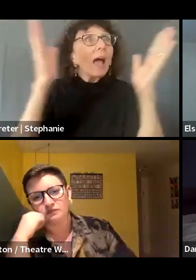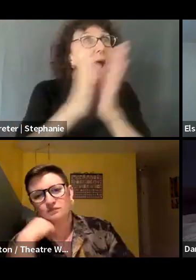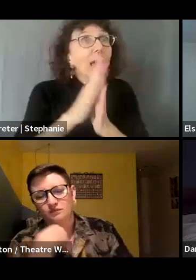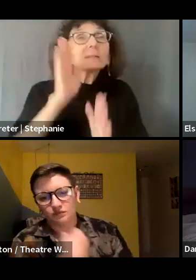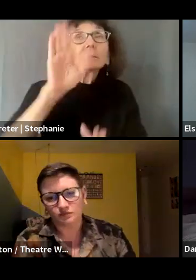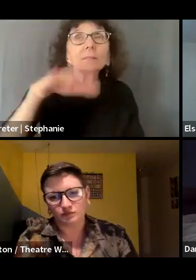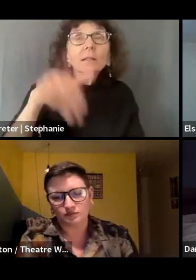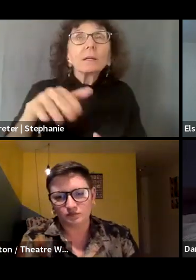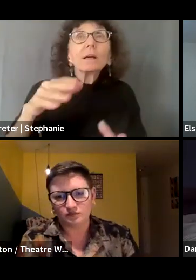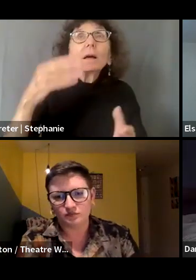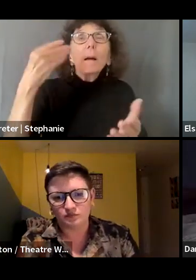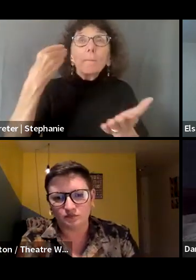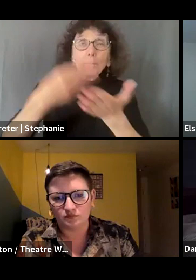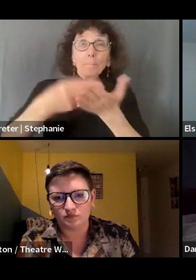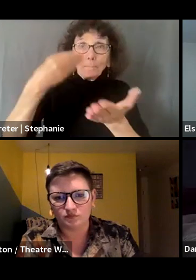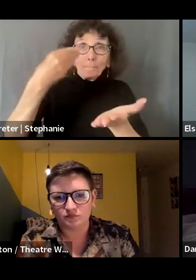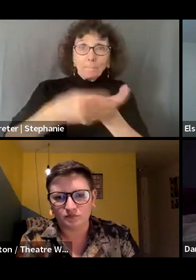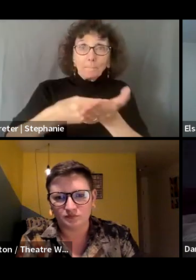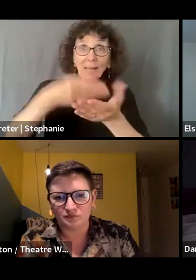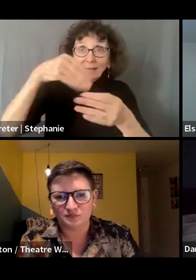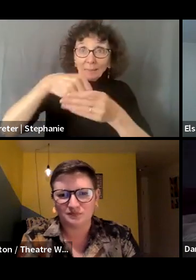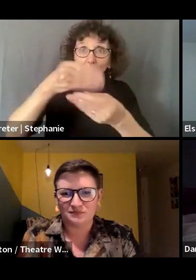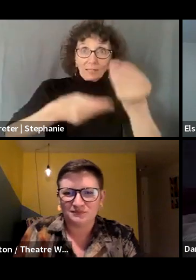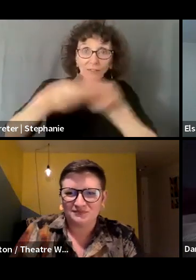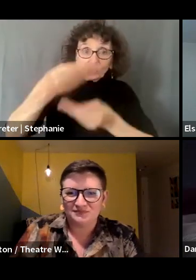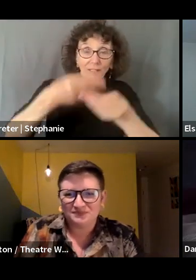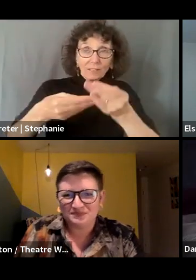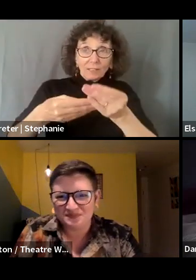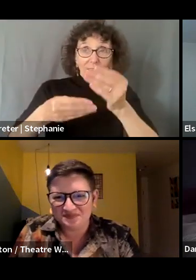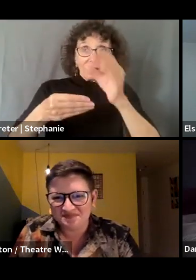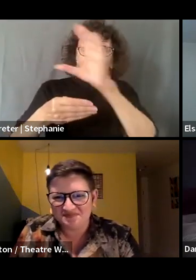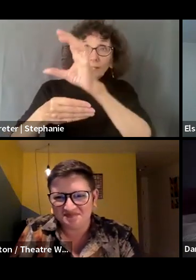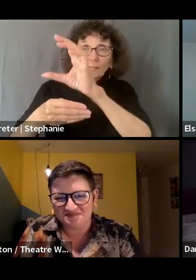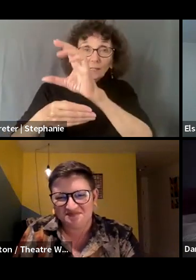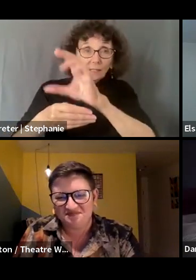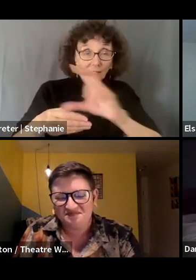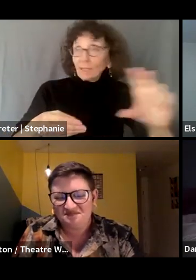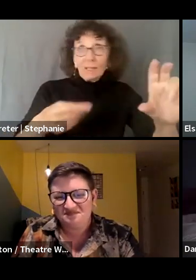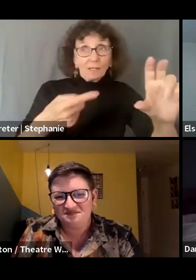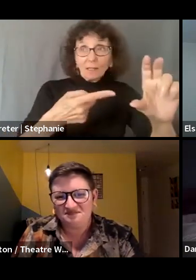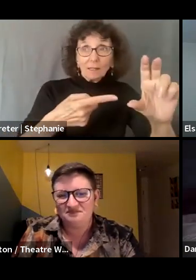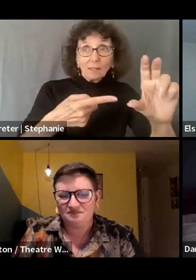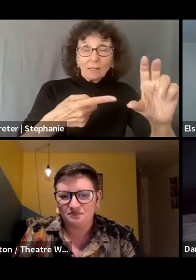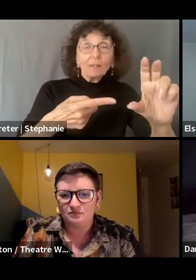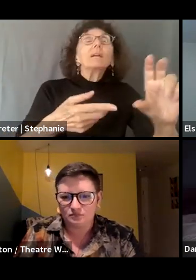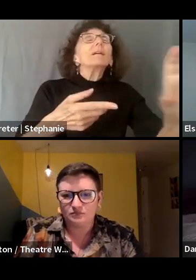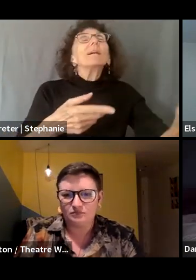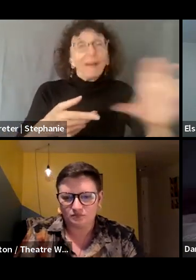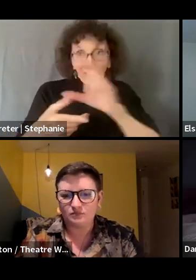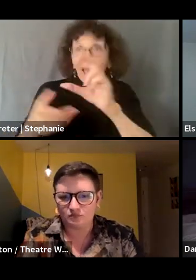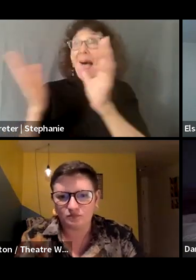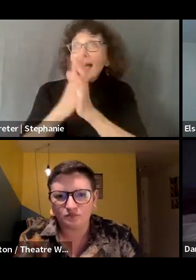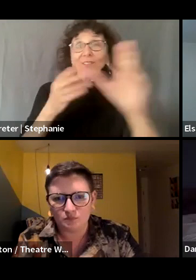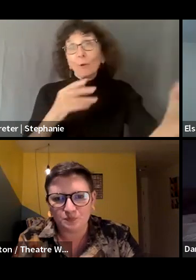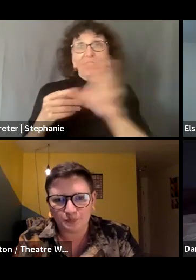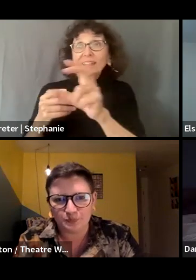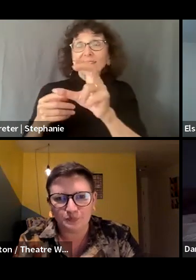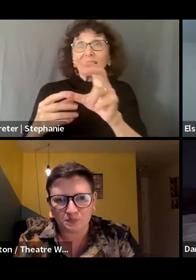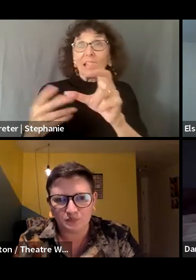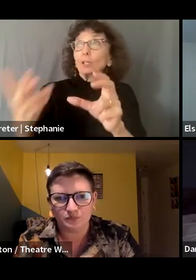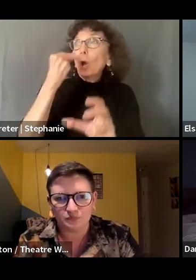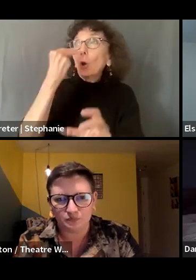reallocate production, like, um, the budget for stuff to people and have been refused that request.